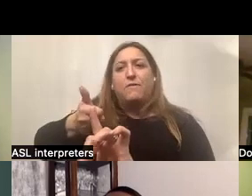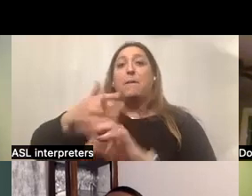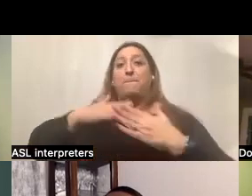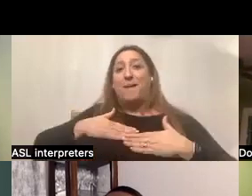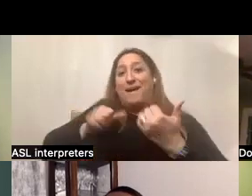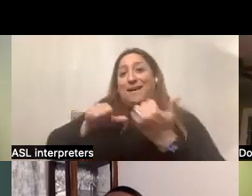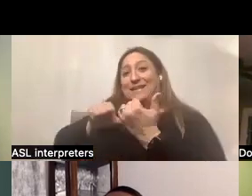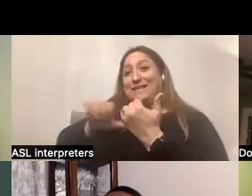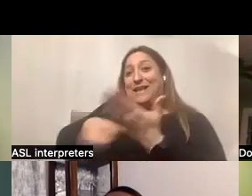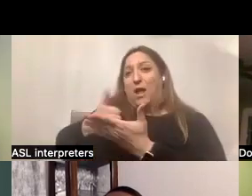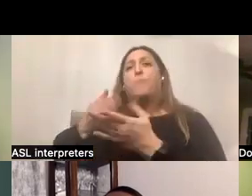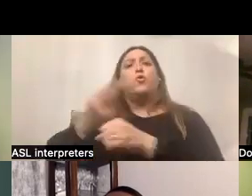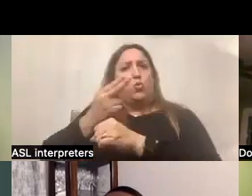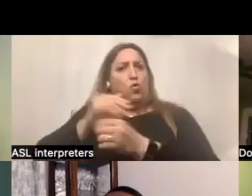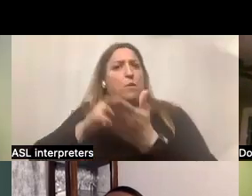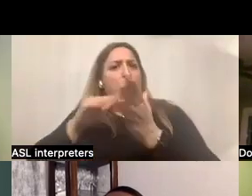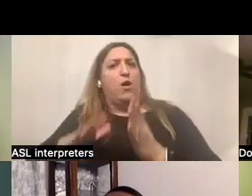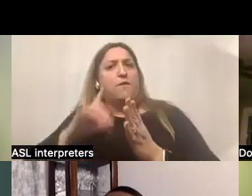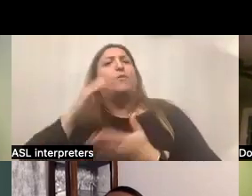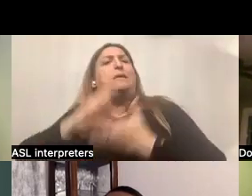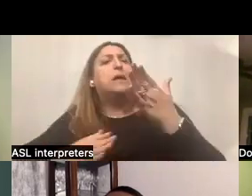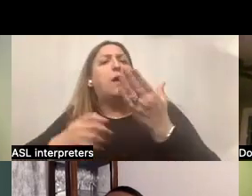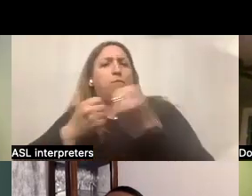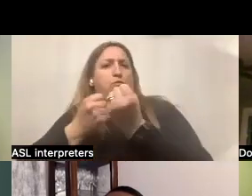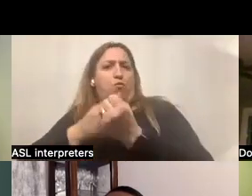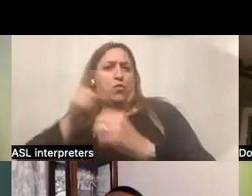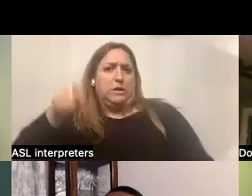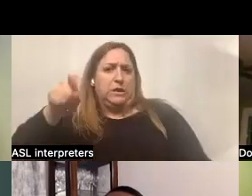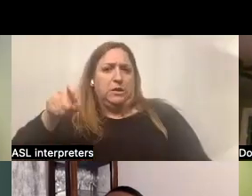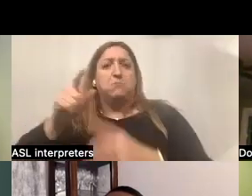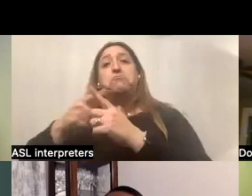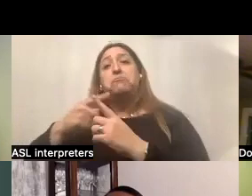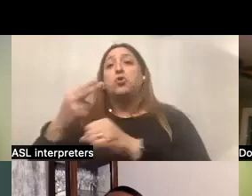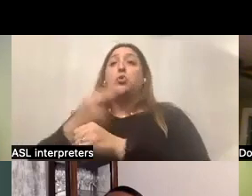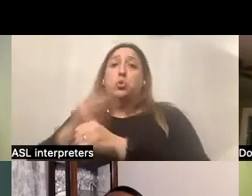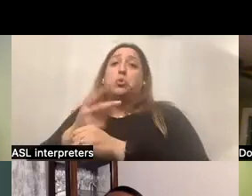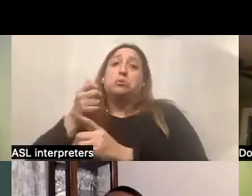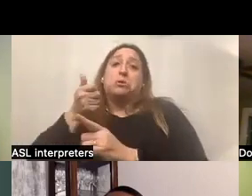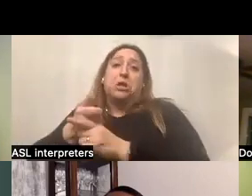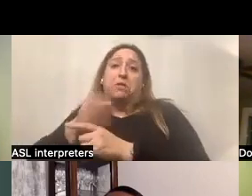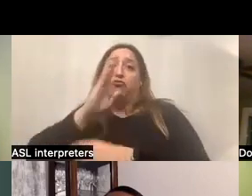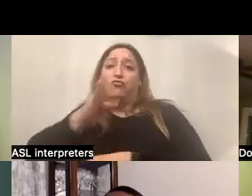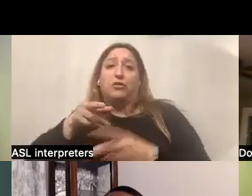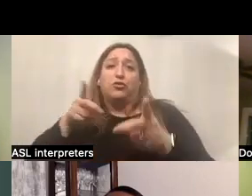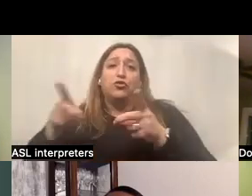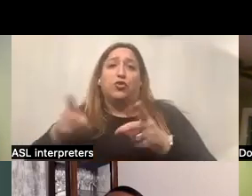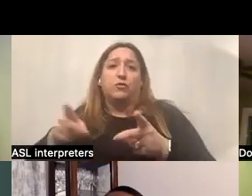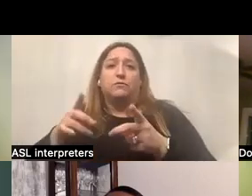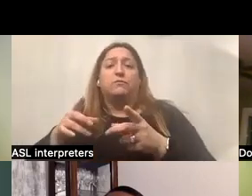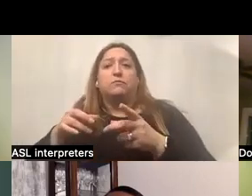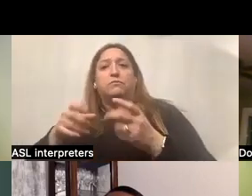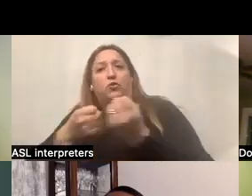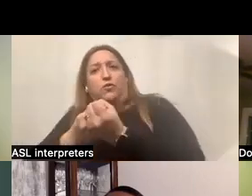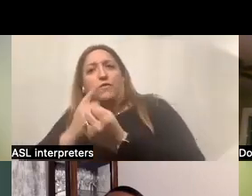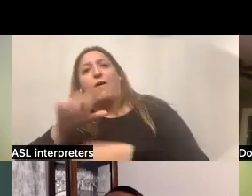uses a provider for some of those support needs. And then she uses self-directed services for other support needs.